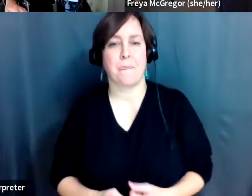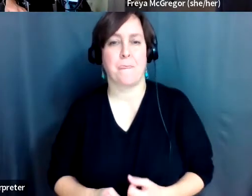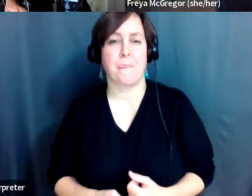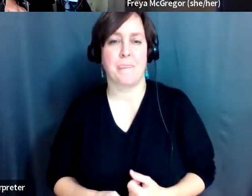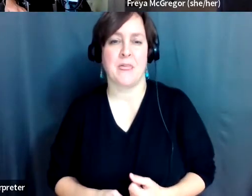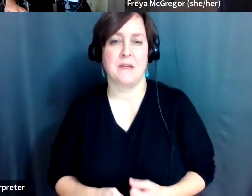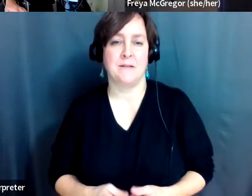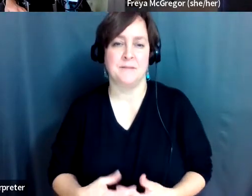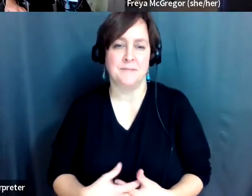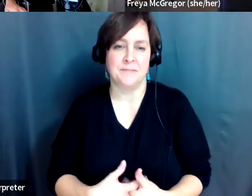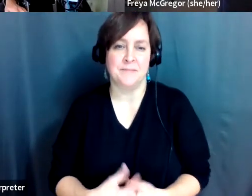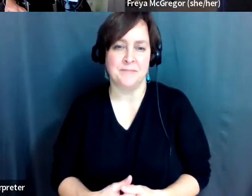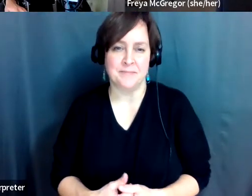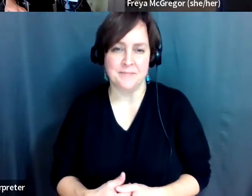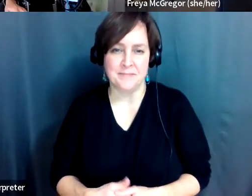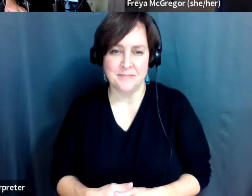really important.